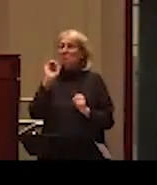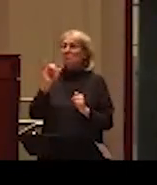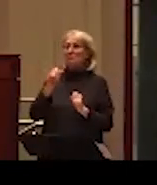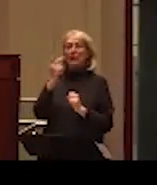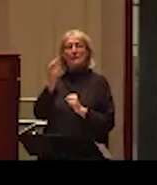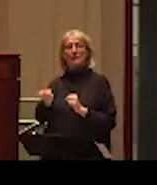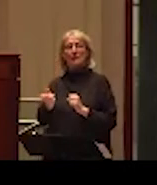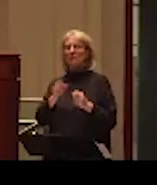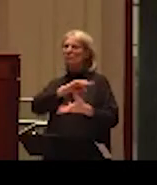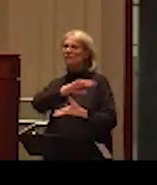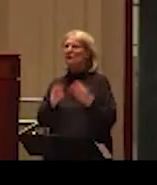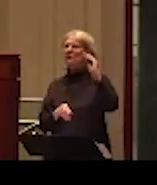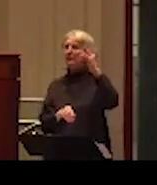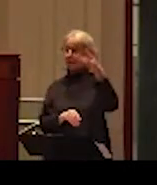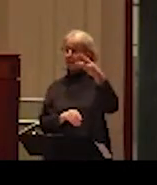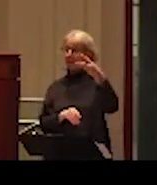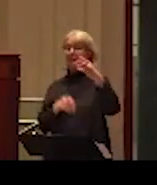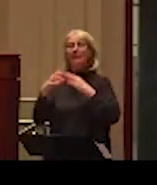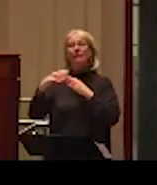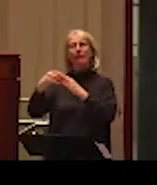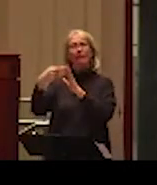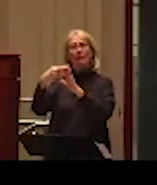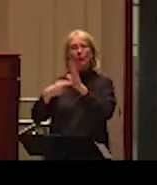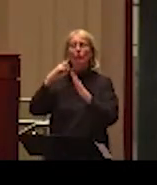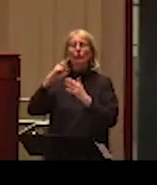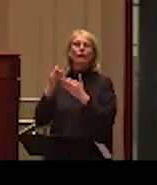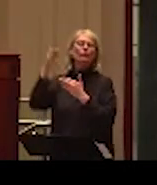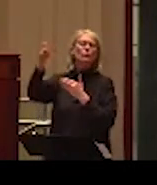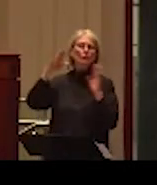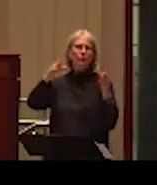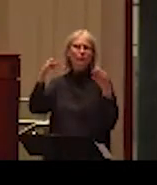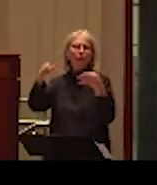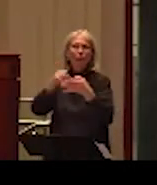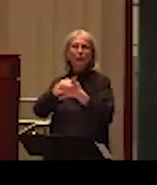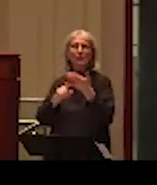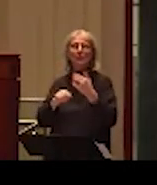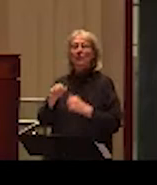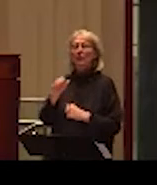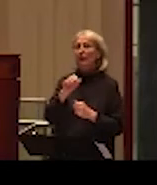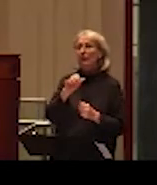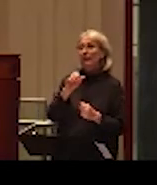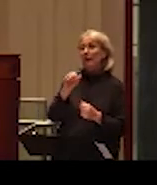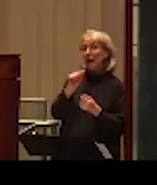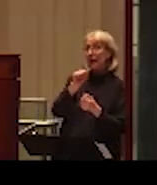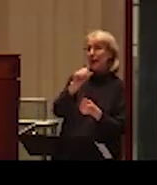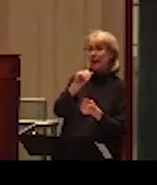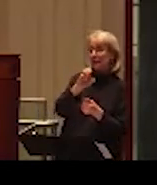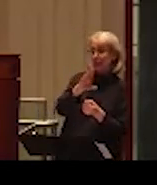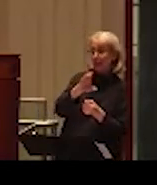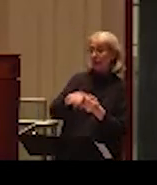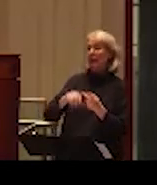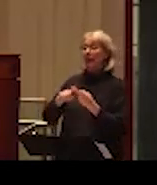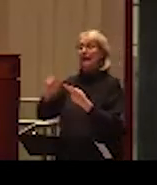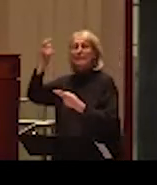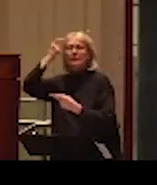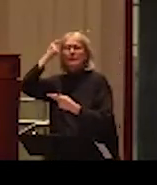six guiding principles for future work, academic and intellectual freedom, was one of the most important principles